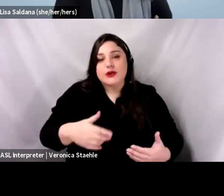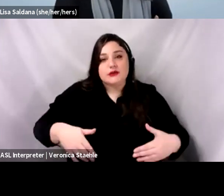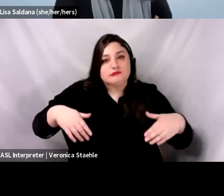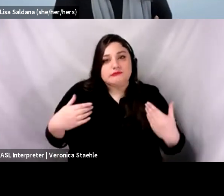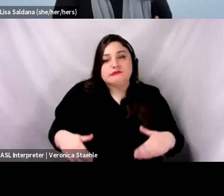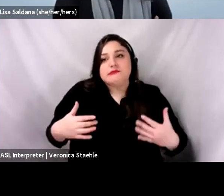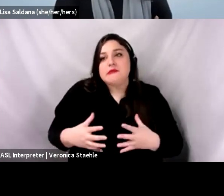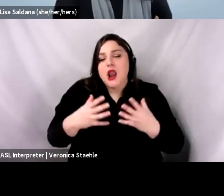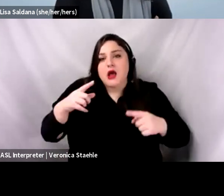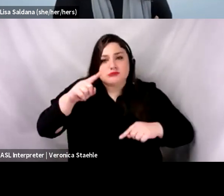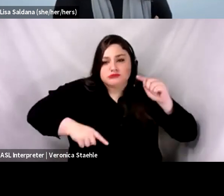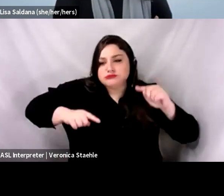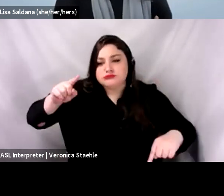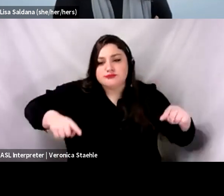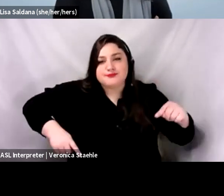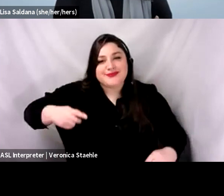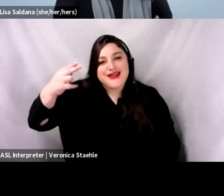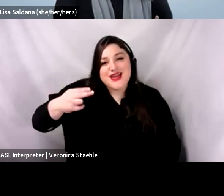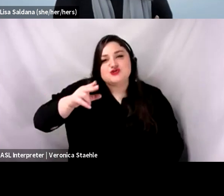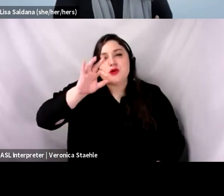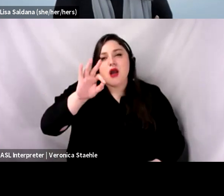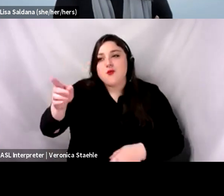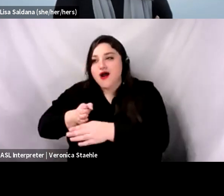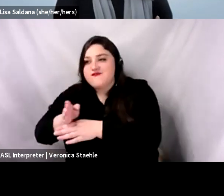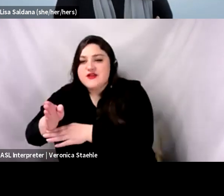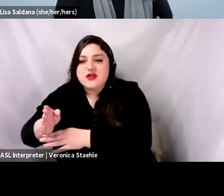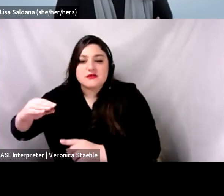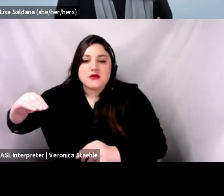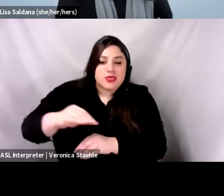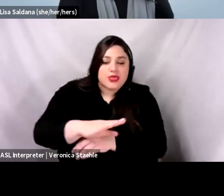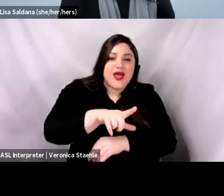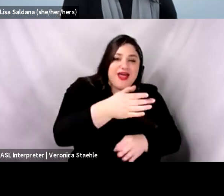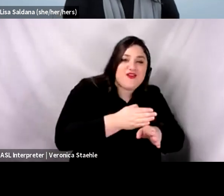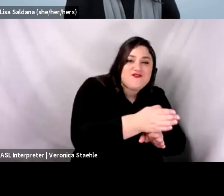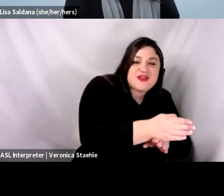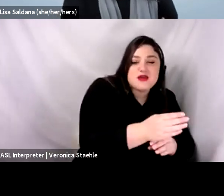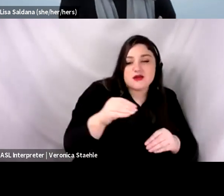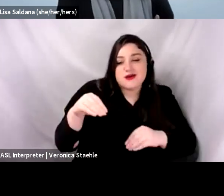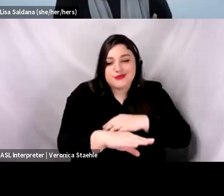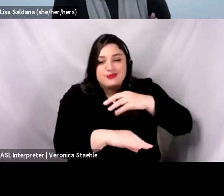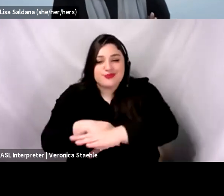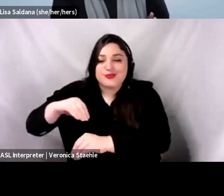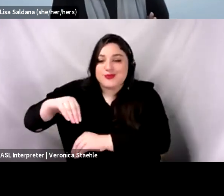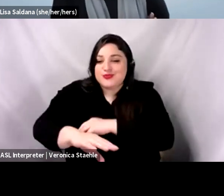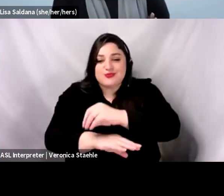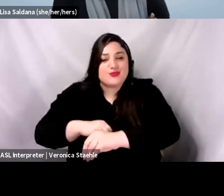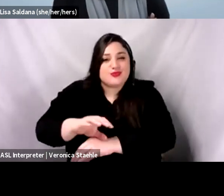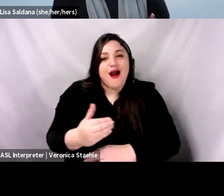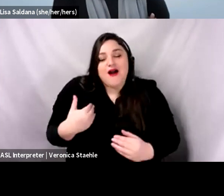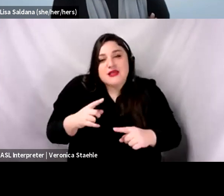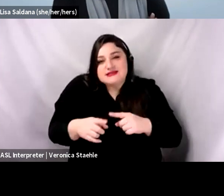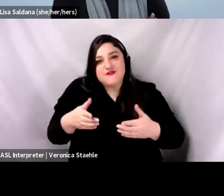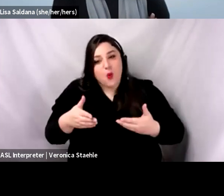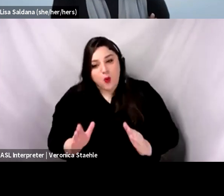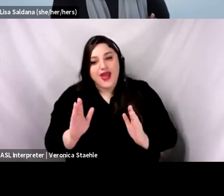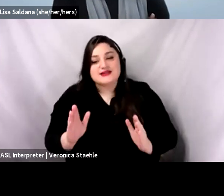of, uh, cross-fertilization, no pun intended, um, with, with these other, or other domains where we can